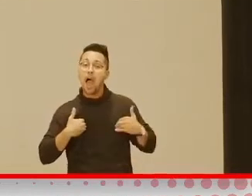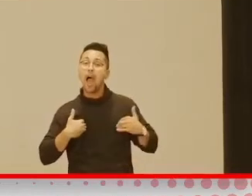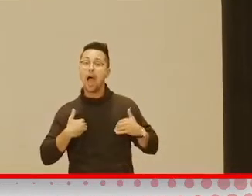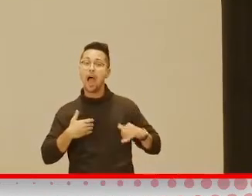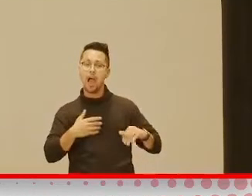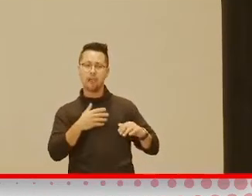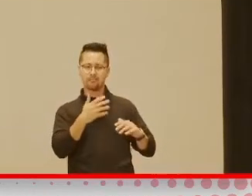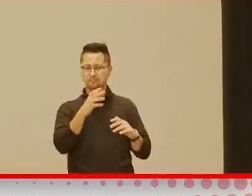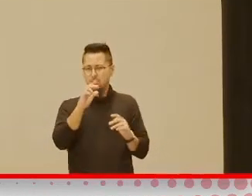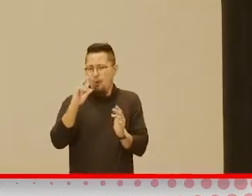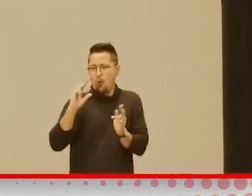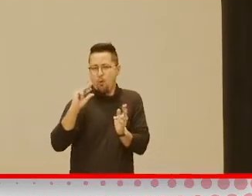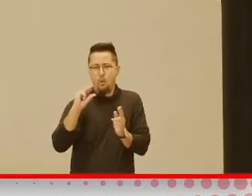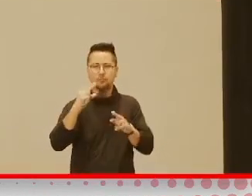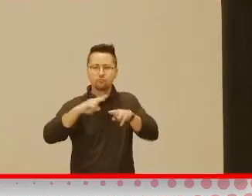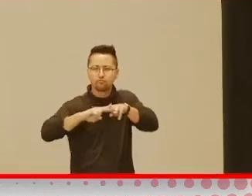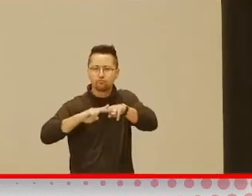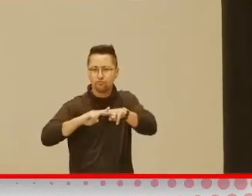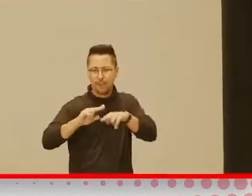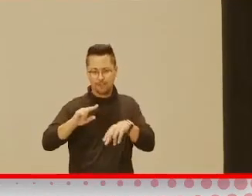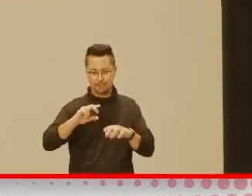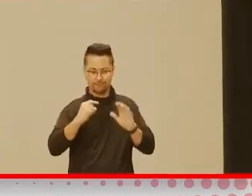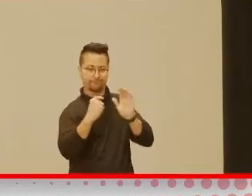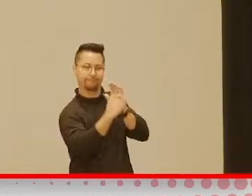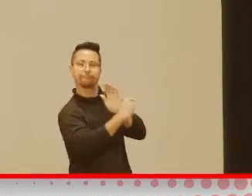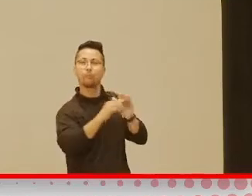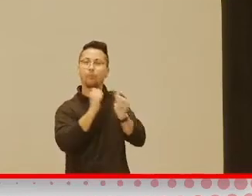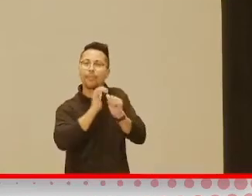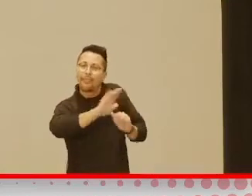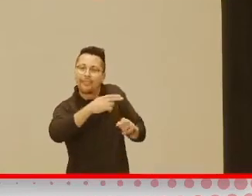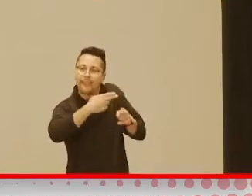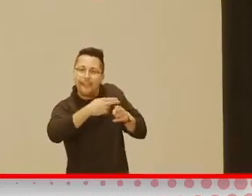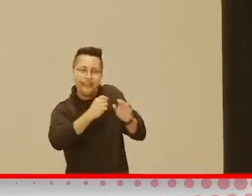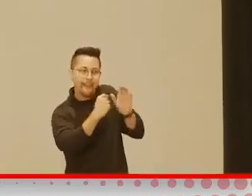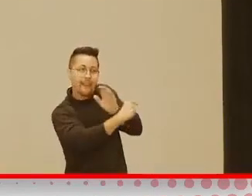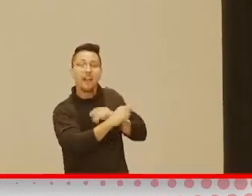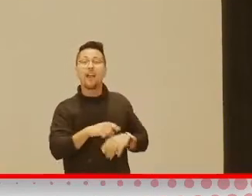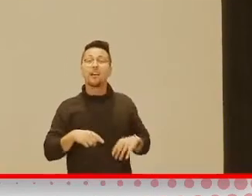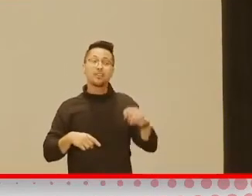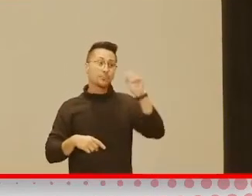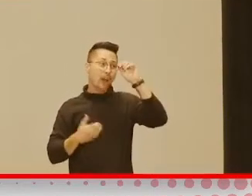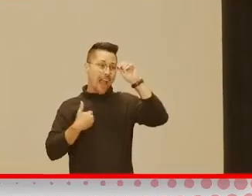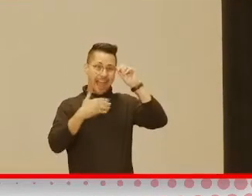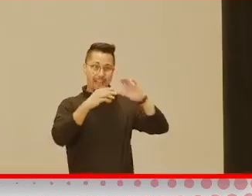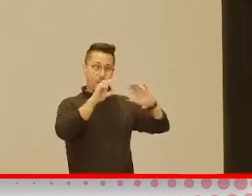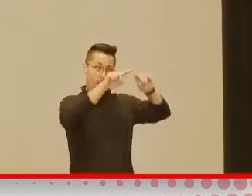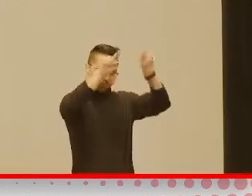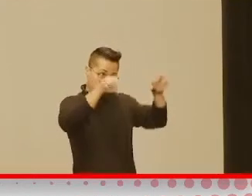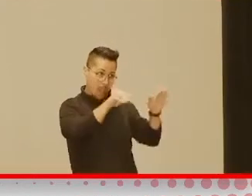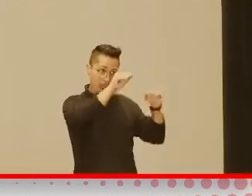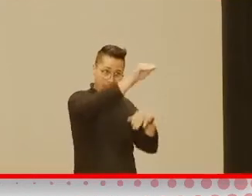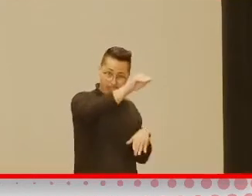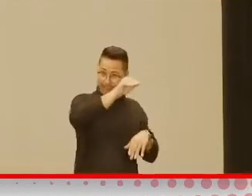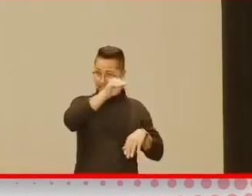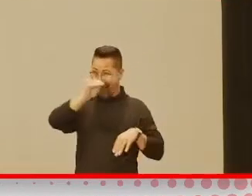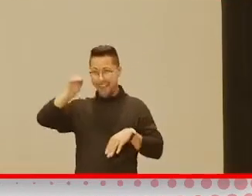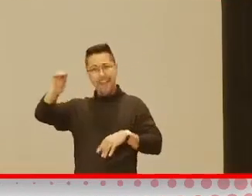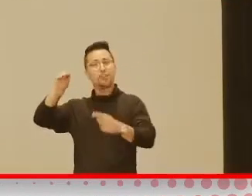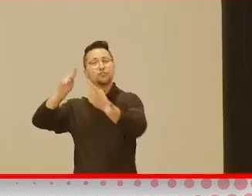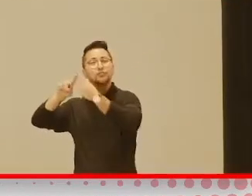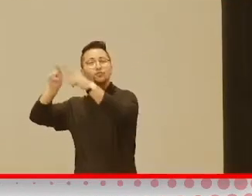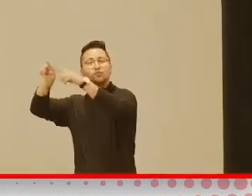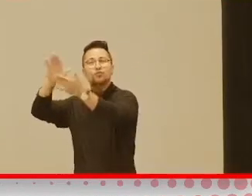he had a little train that had his name on it, and he had to move it from the little home to the little school, you know, thing in preschool.